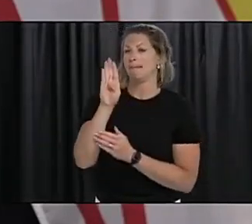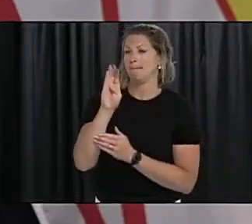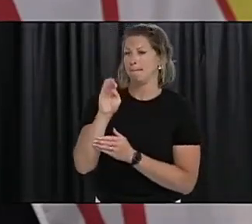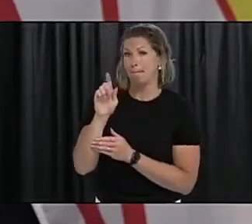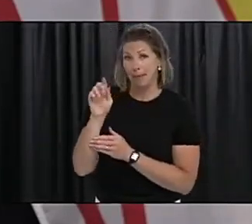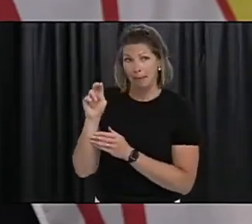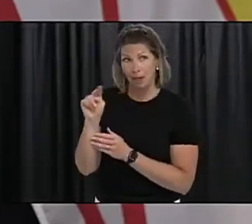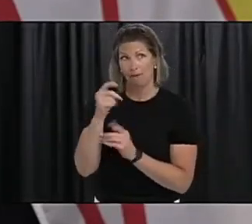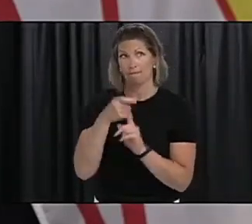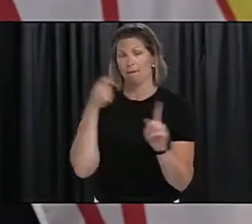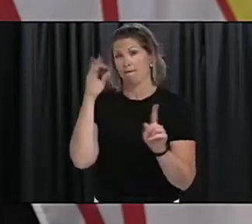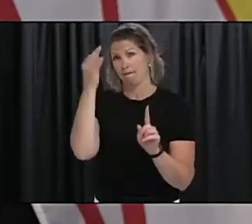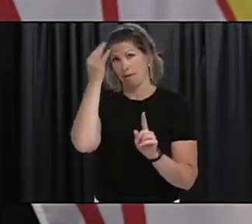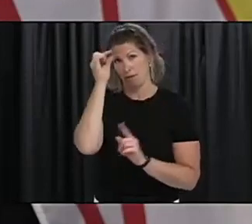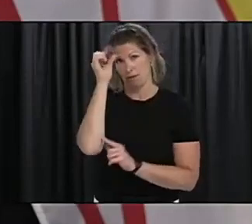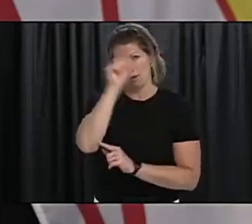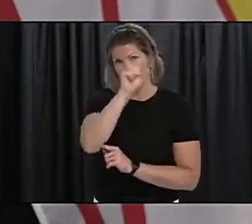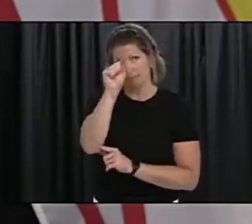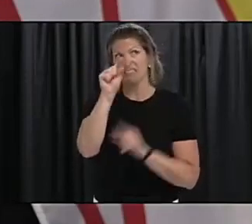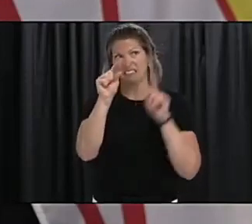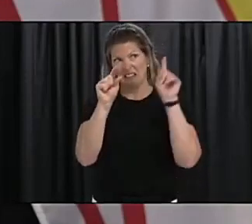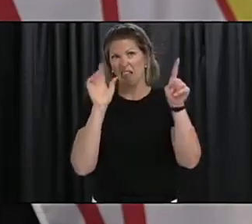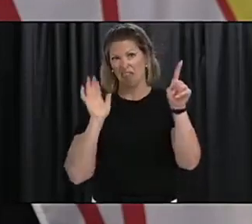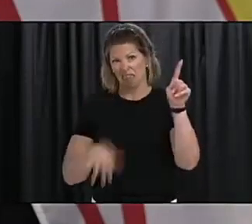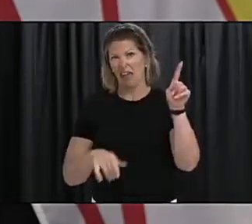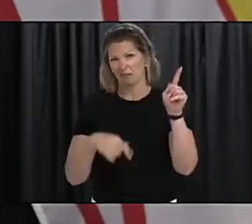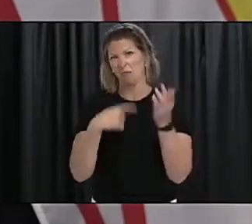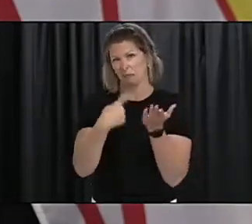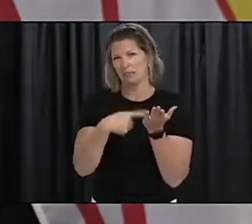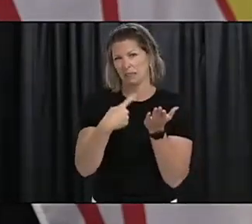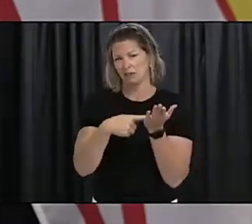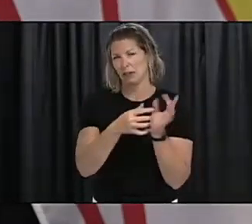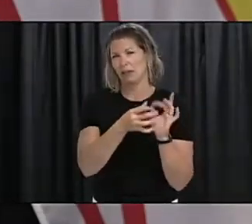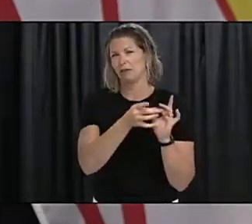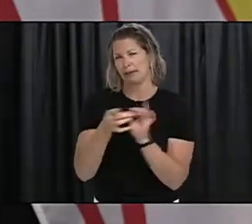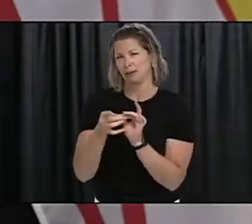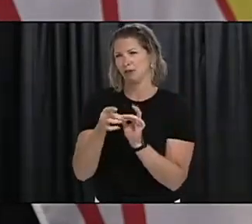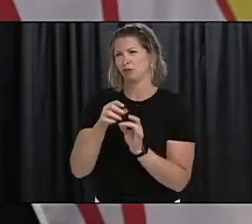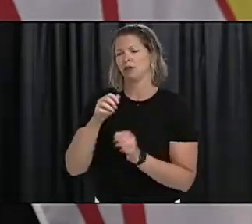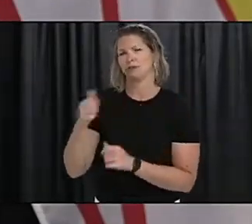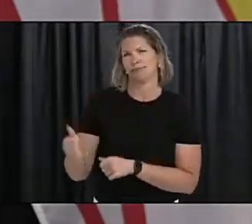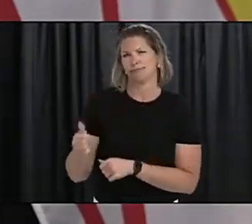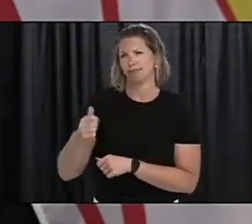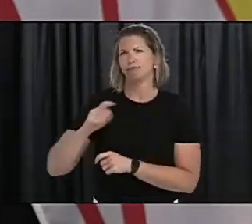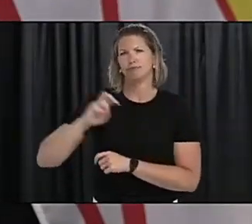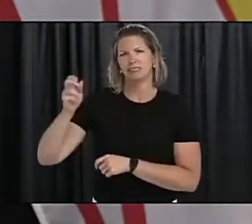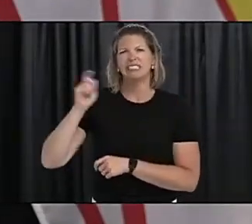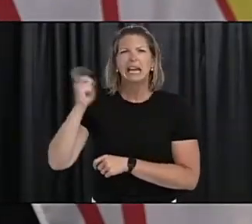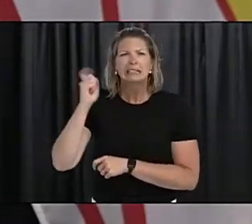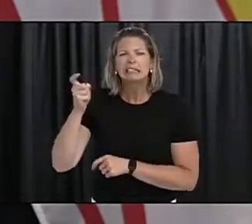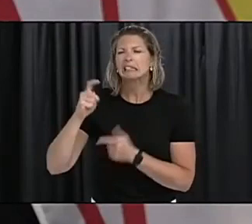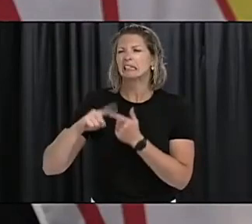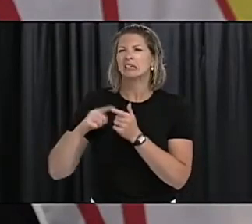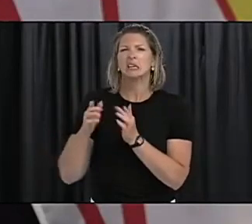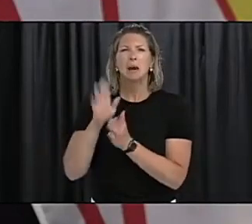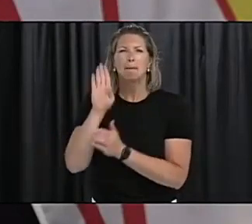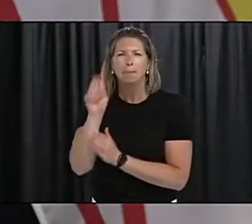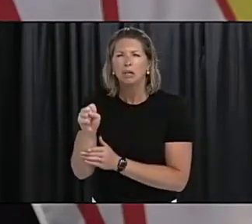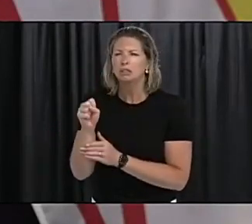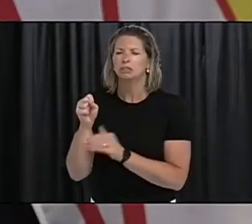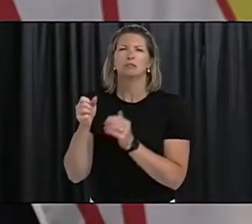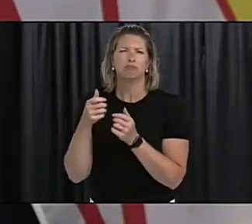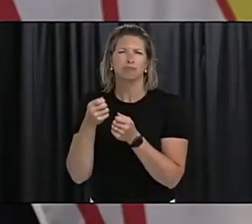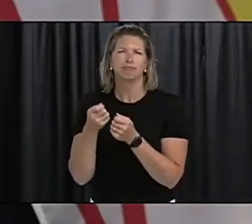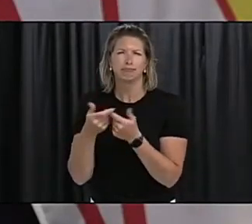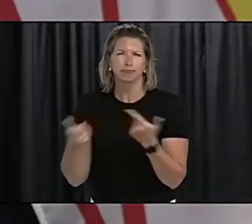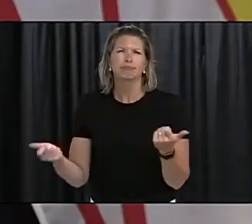of supports, I want to provide an update on a couple of the programs that we've put in place over the last few months. In early June, we launched a $30